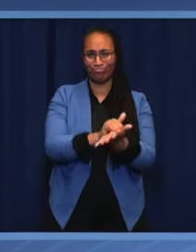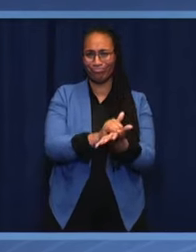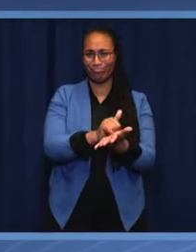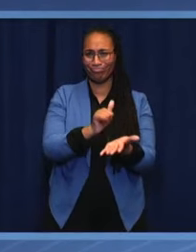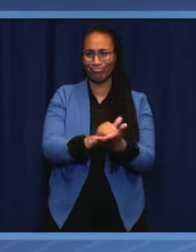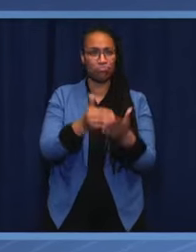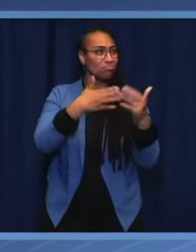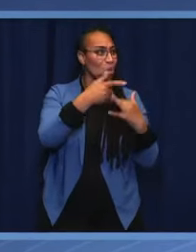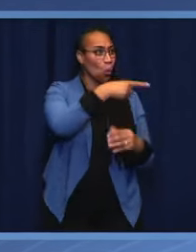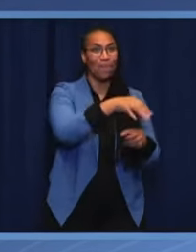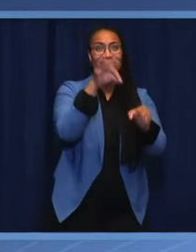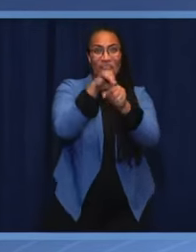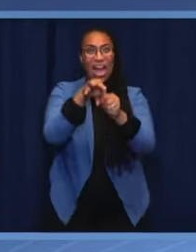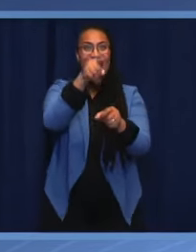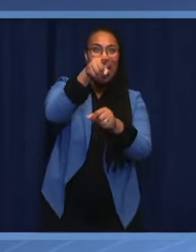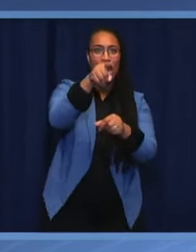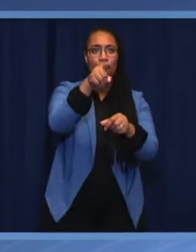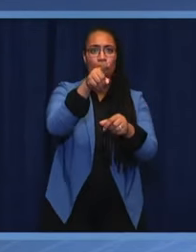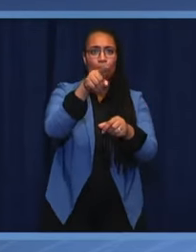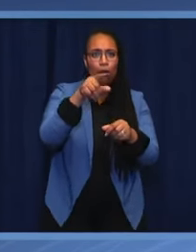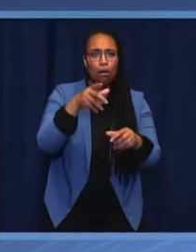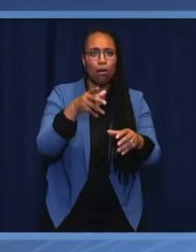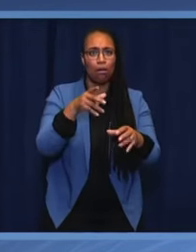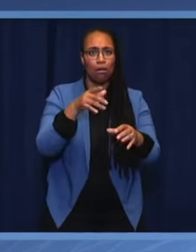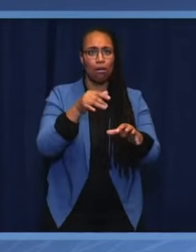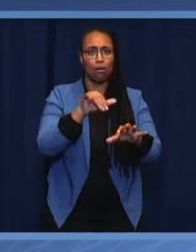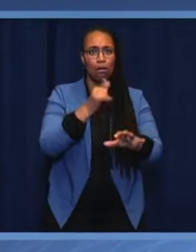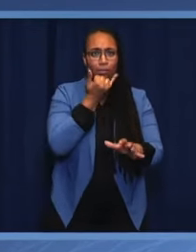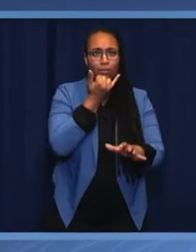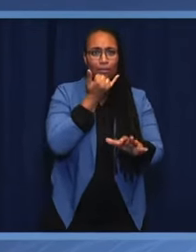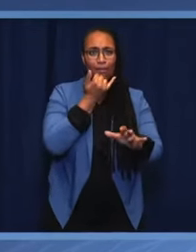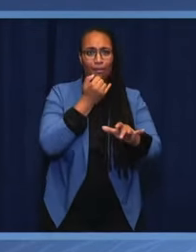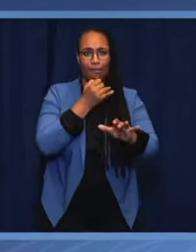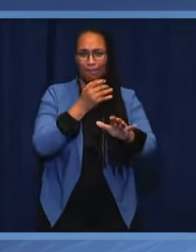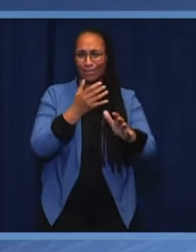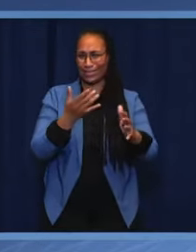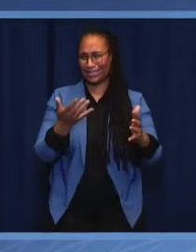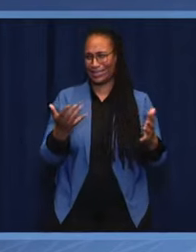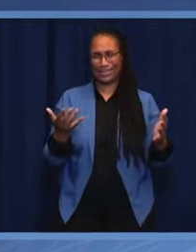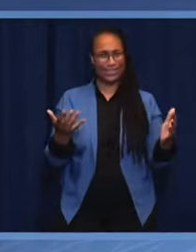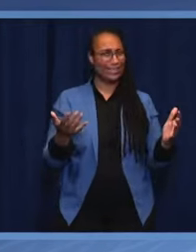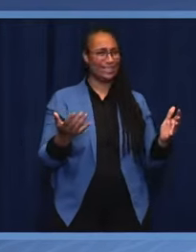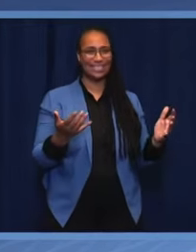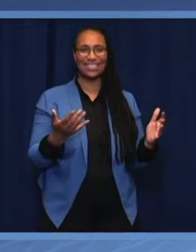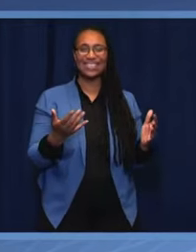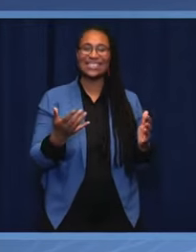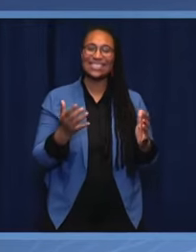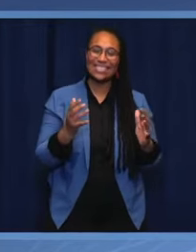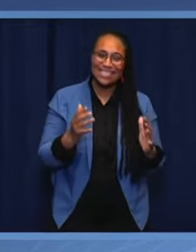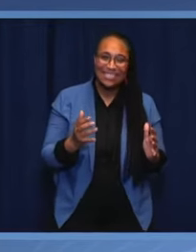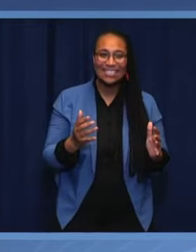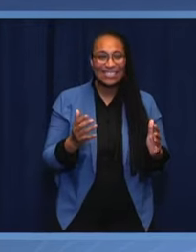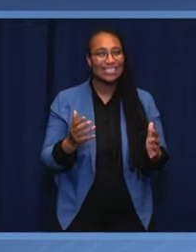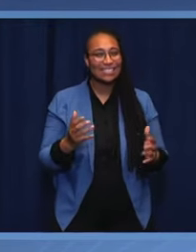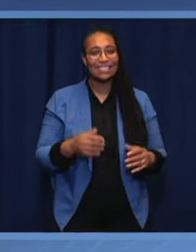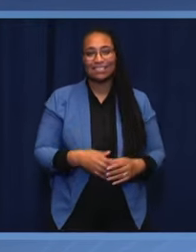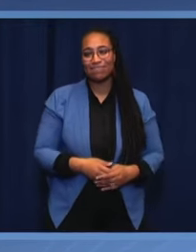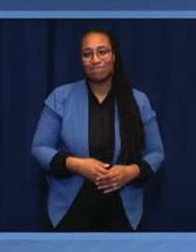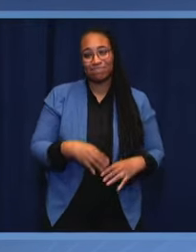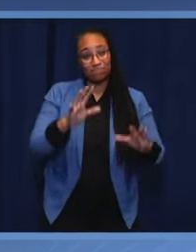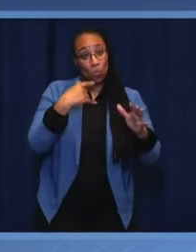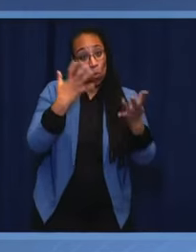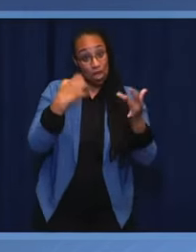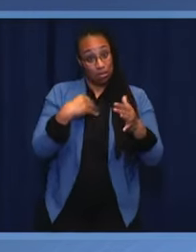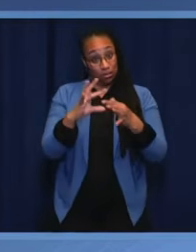It's empty. And I want to mention this because I want to talk